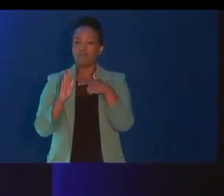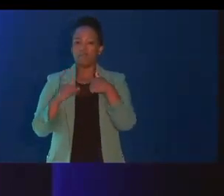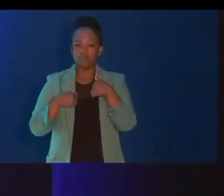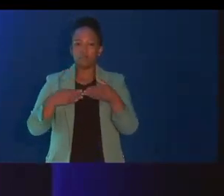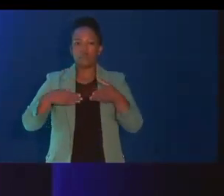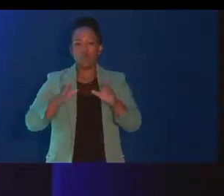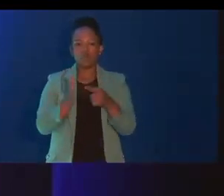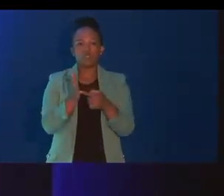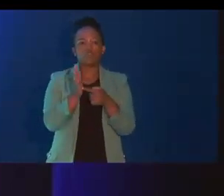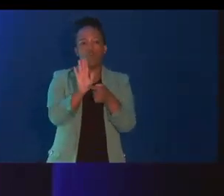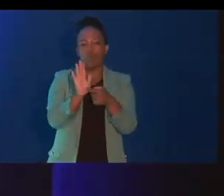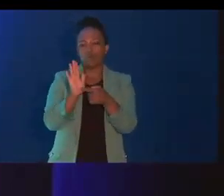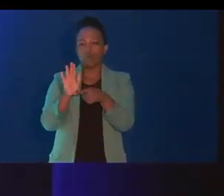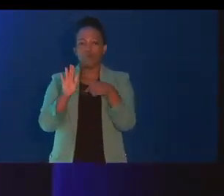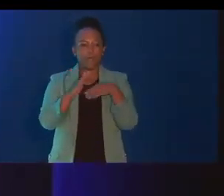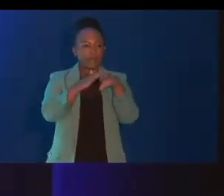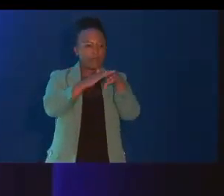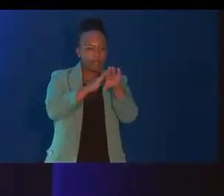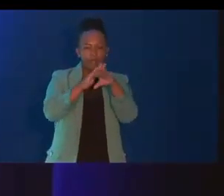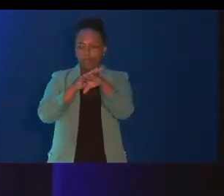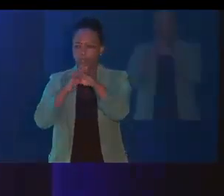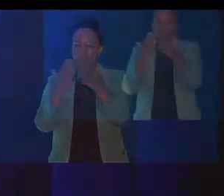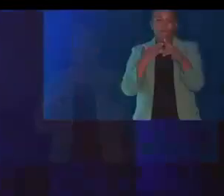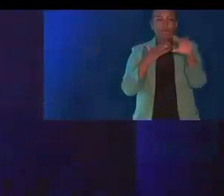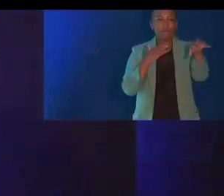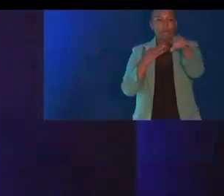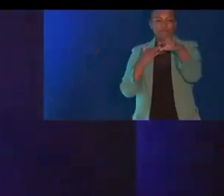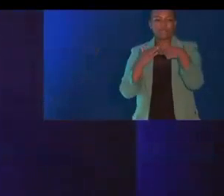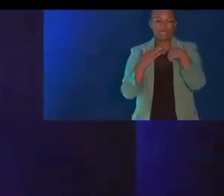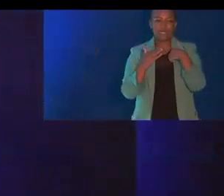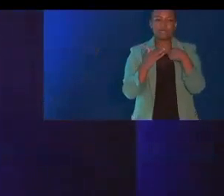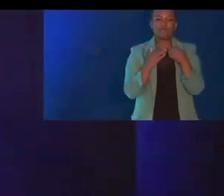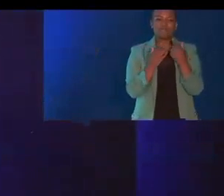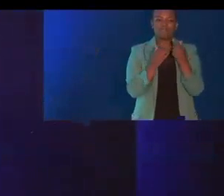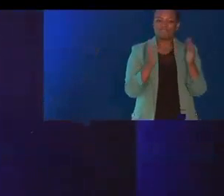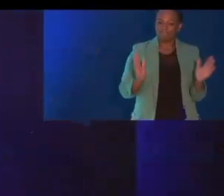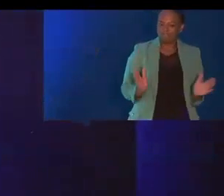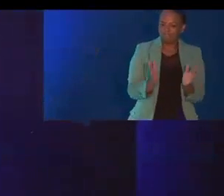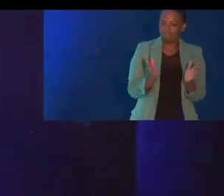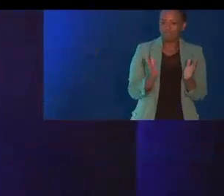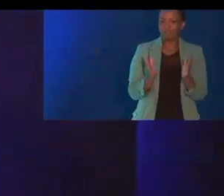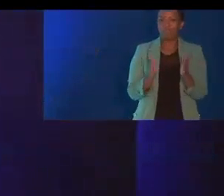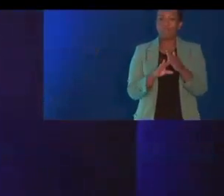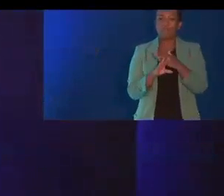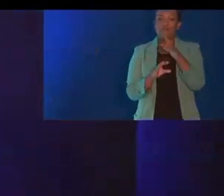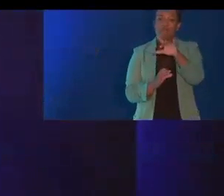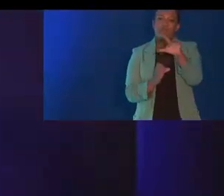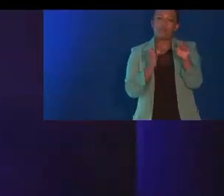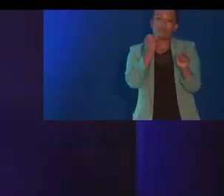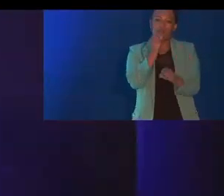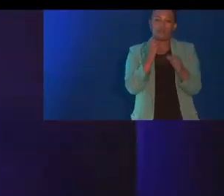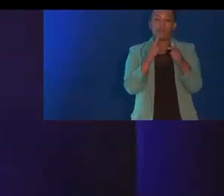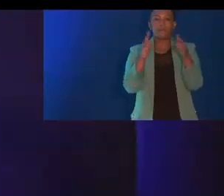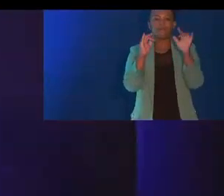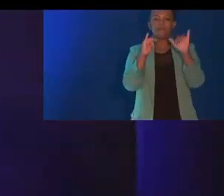I'm currently conducting across the nine provinces. As I conclude, let me thank the big companies and